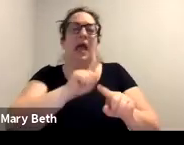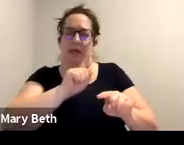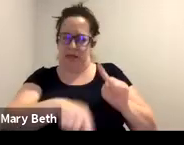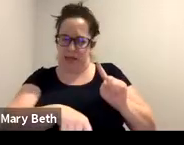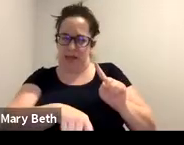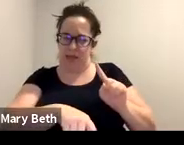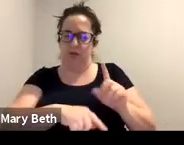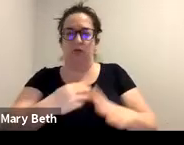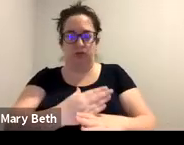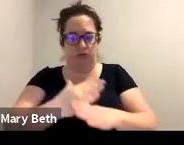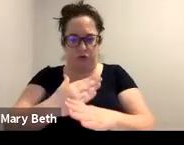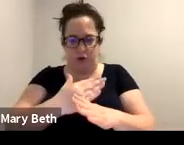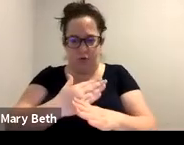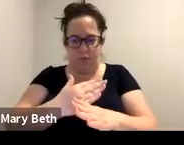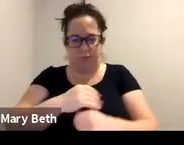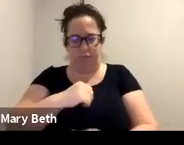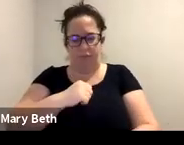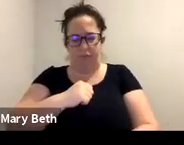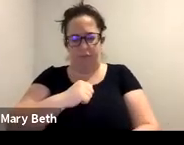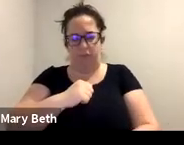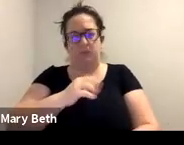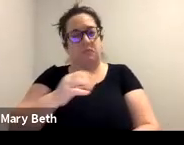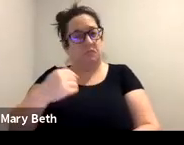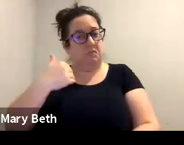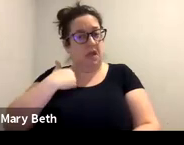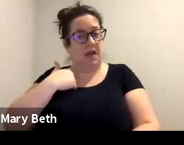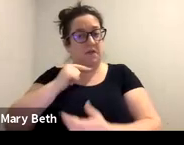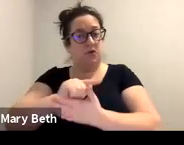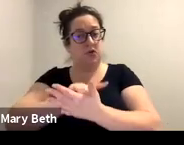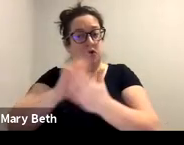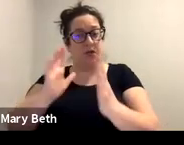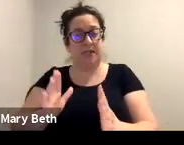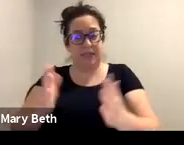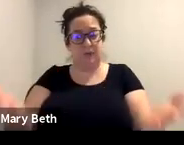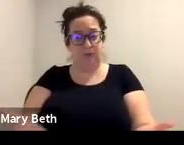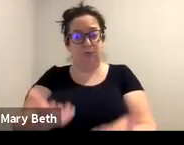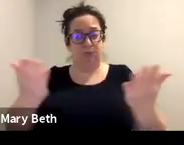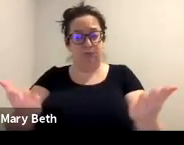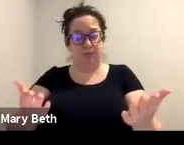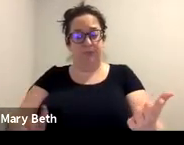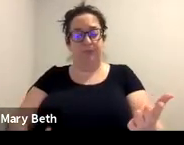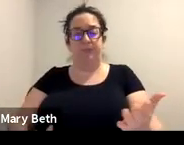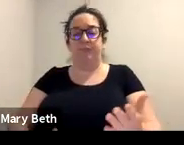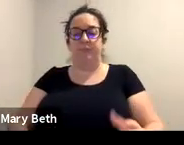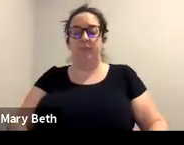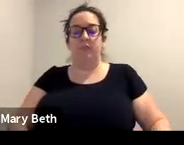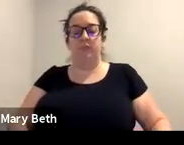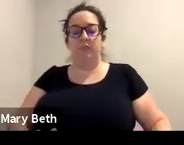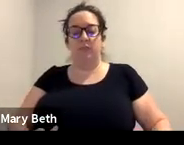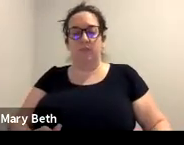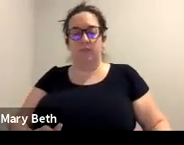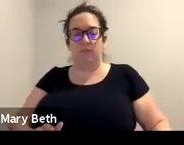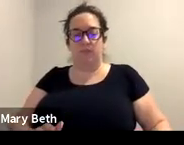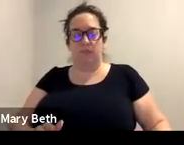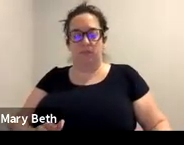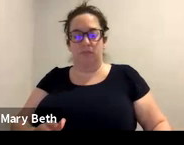uh, and I have attorneys on here too. A lot of times what we're doing when, if